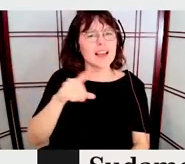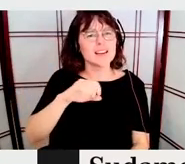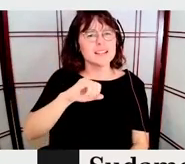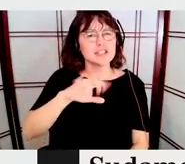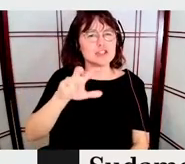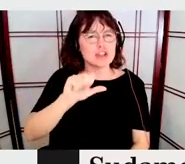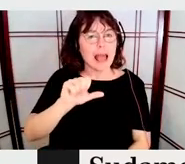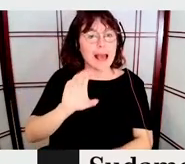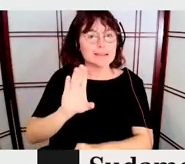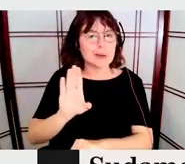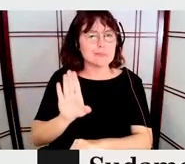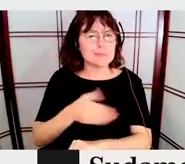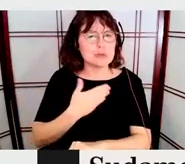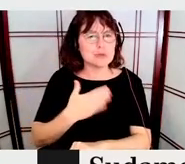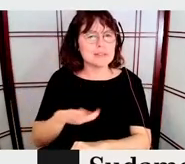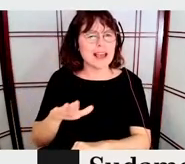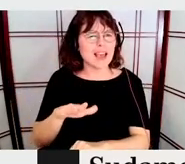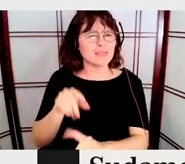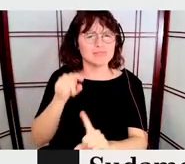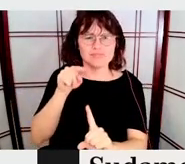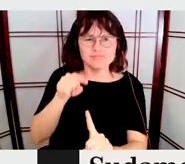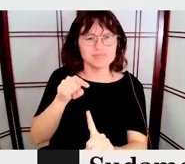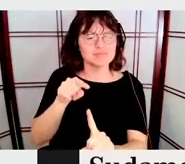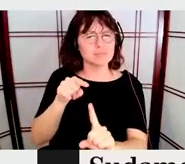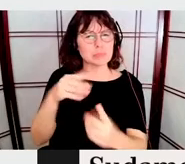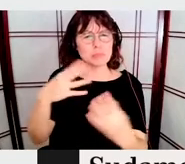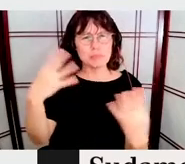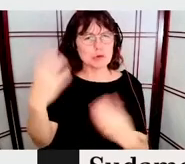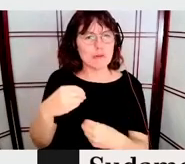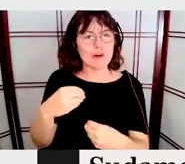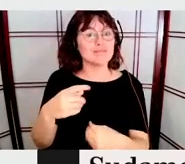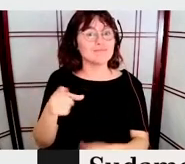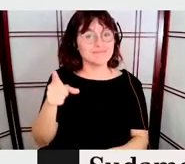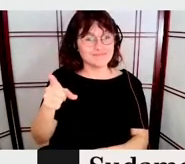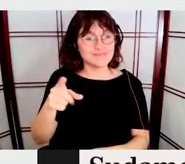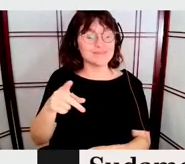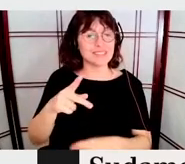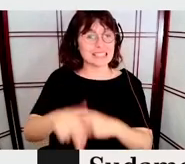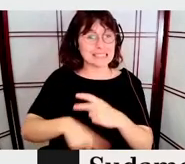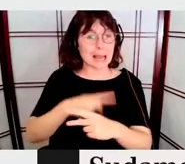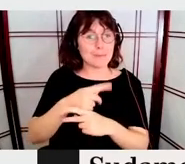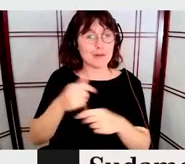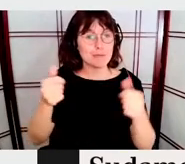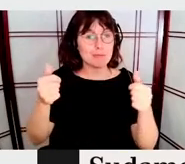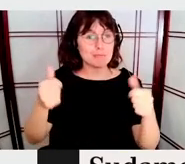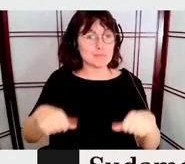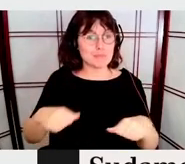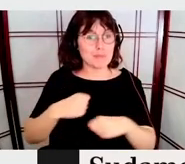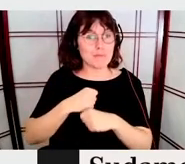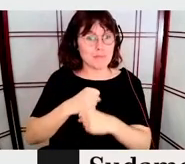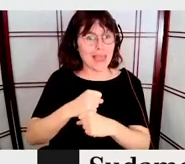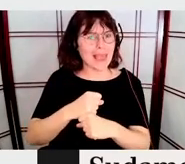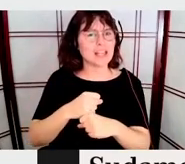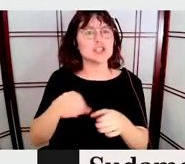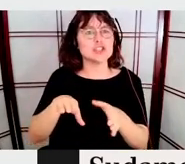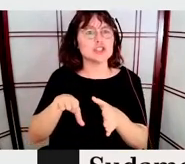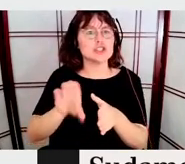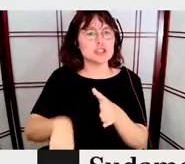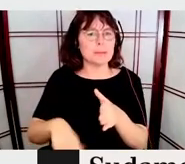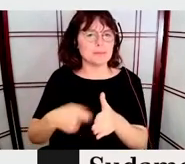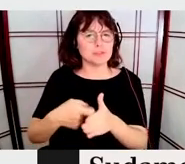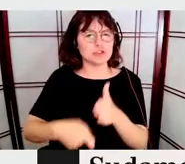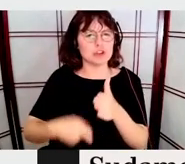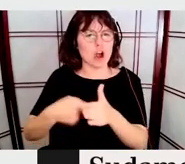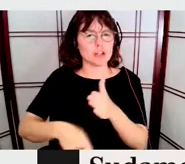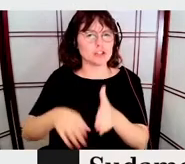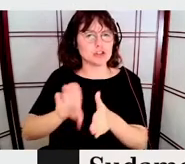And again, it's very cheap to make this poster, but that's being cheap design doesn't mean that